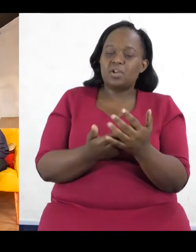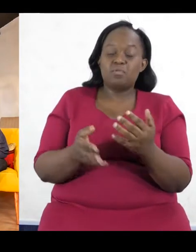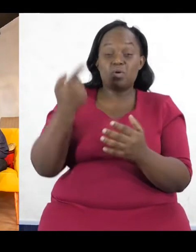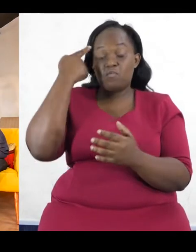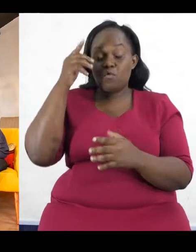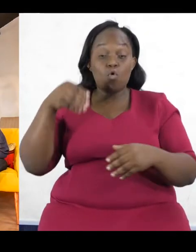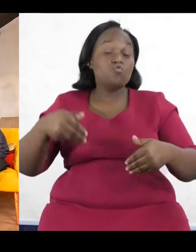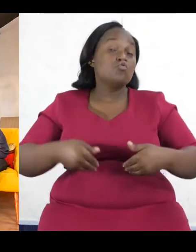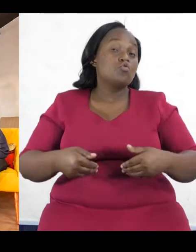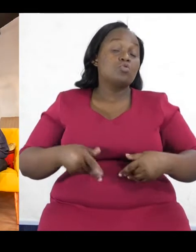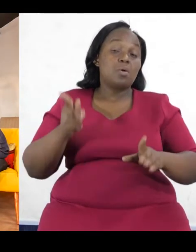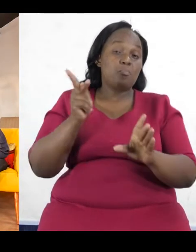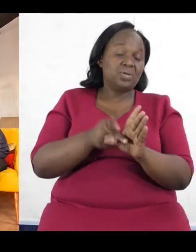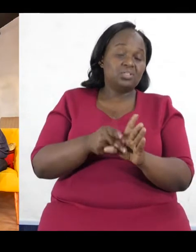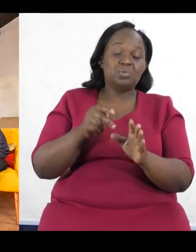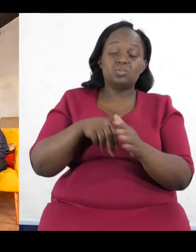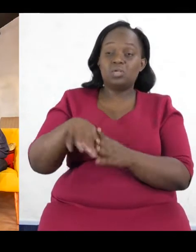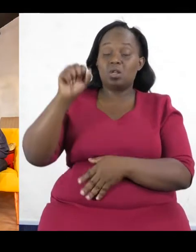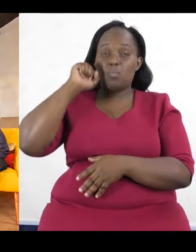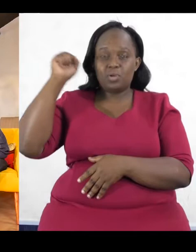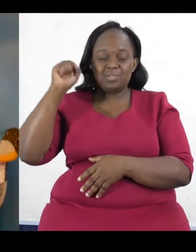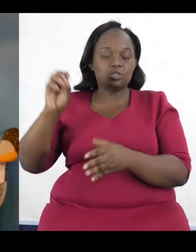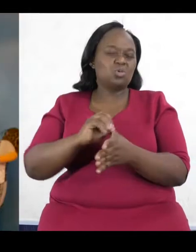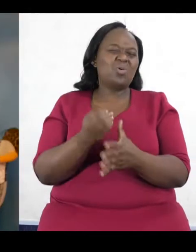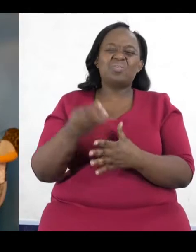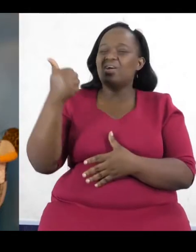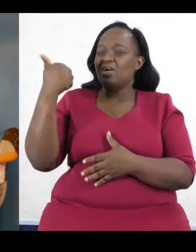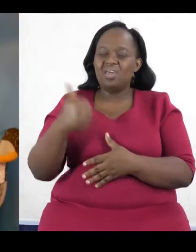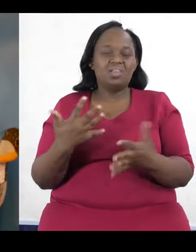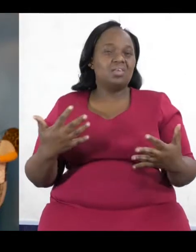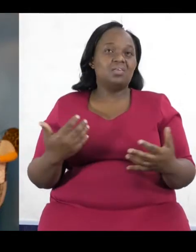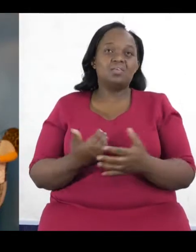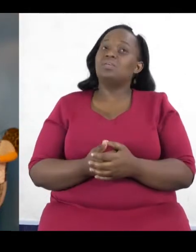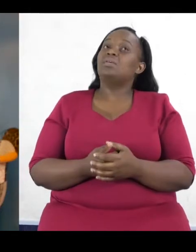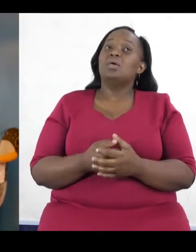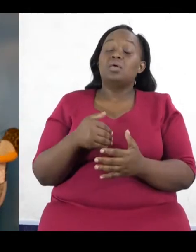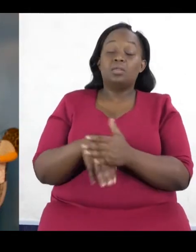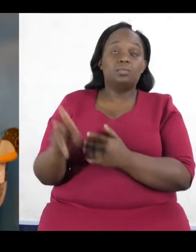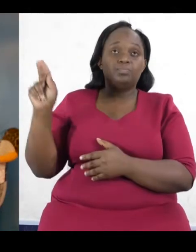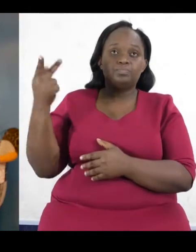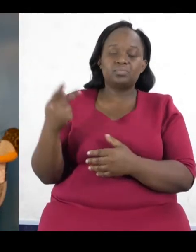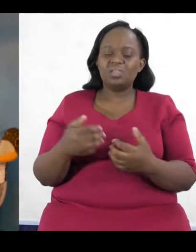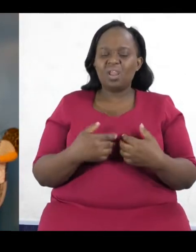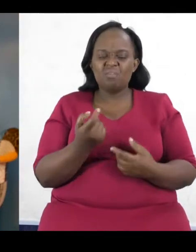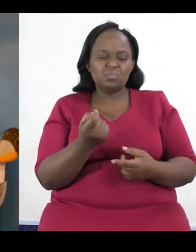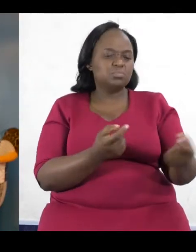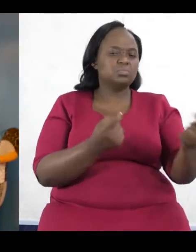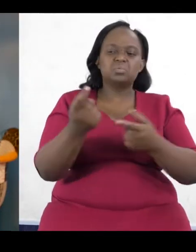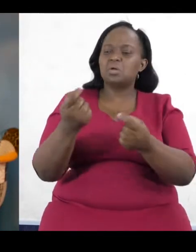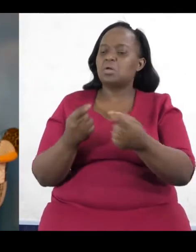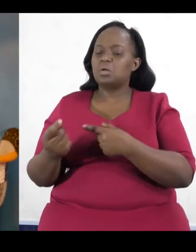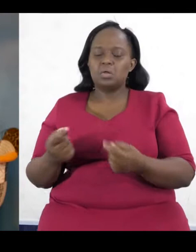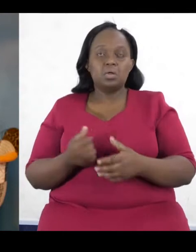for youth participation in politics or any other form of governance, okay, in Kenya. Yeah, there's bits and pieces